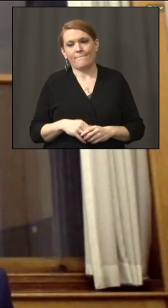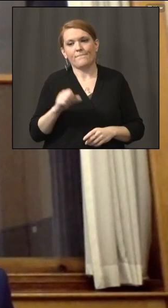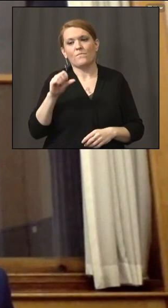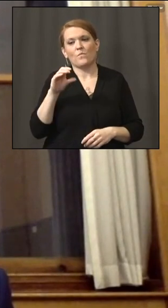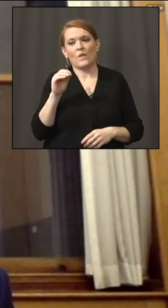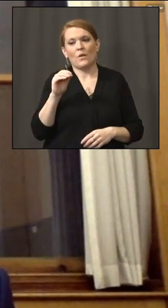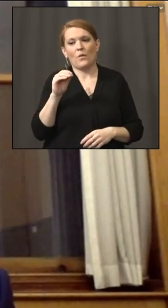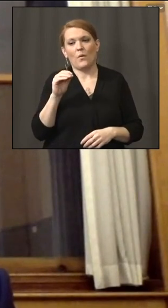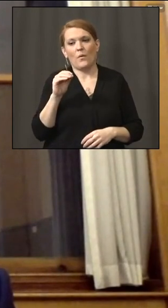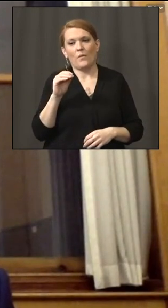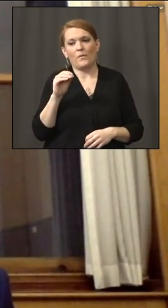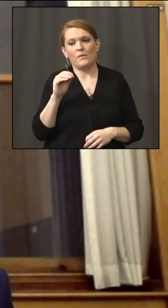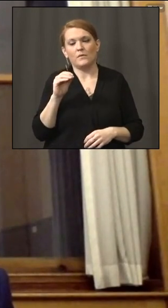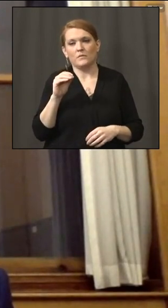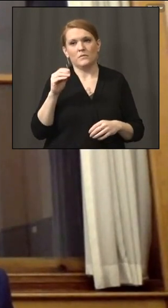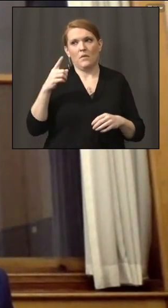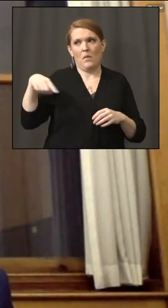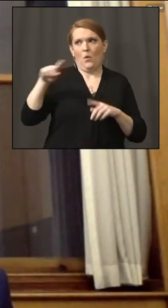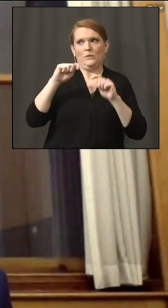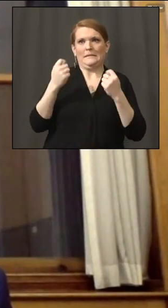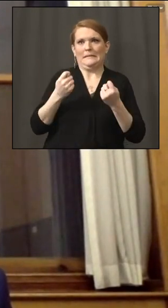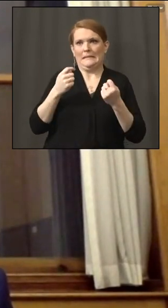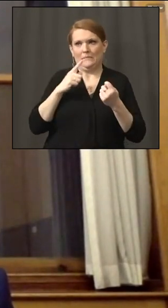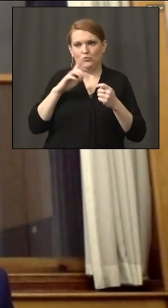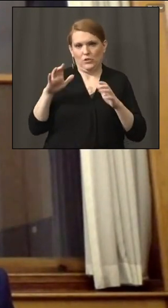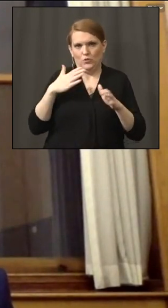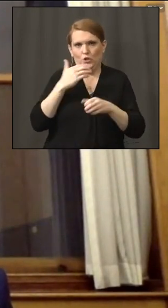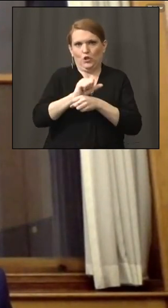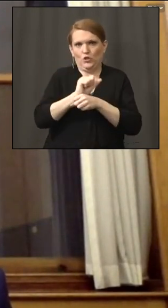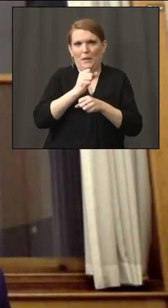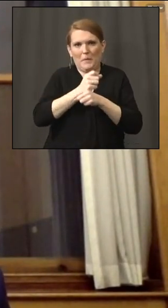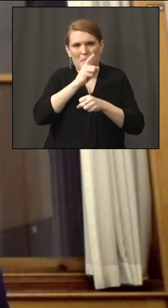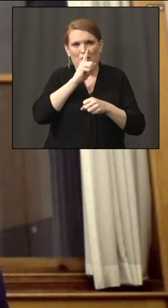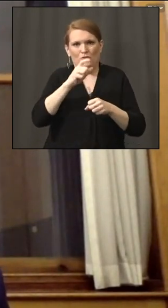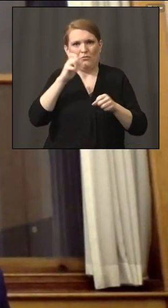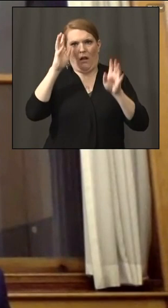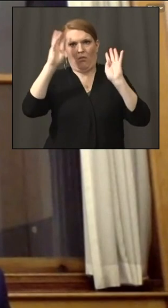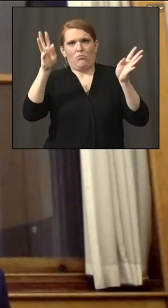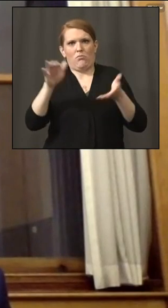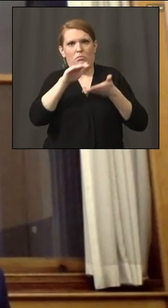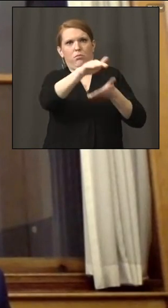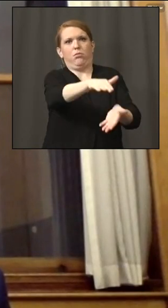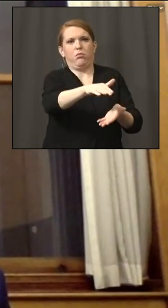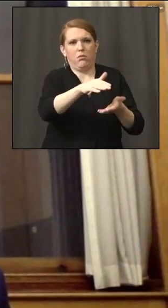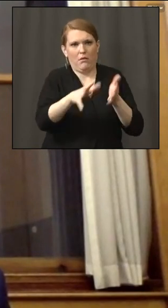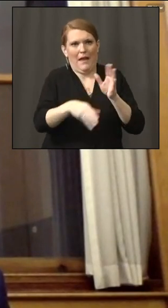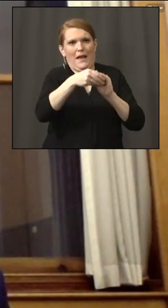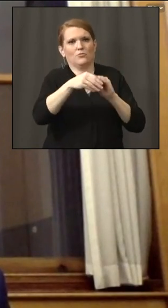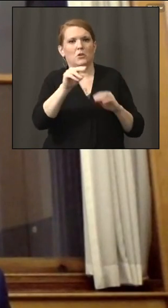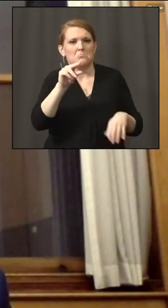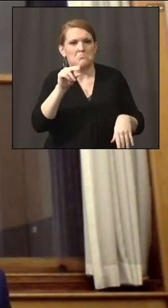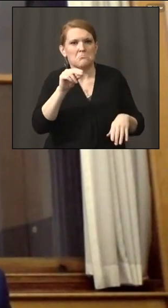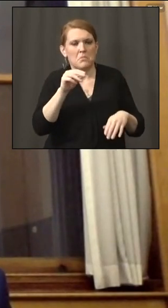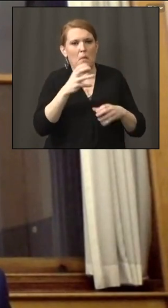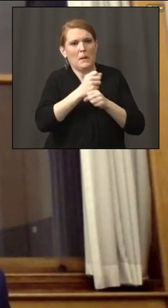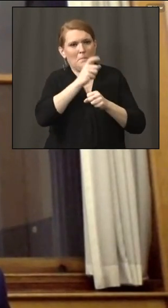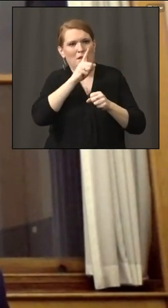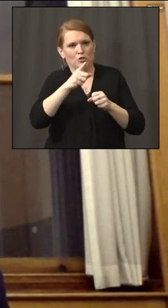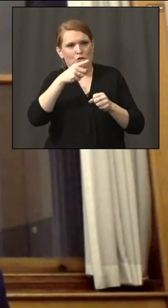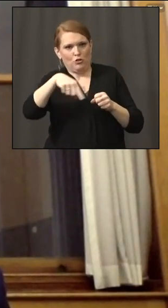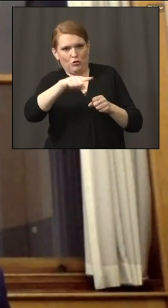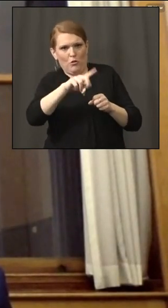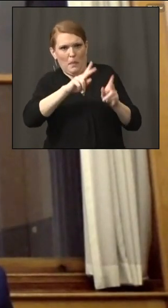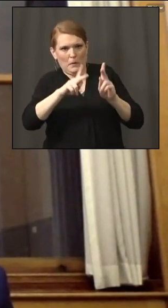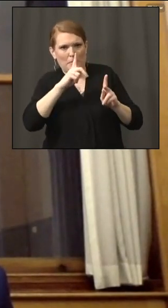know, there's there's very the teams are doing a very good job from what we can tell of making sure all the the the doses get into targeted one A